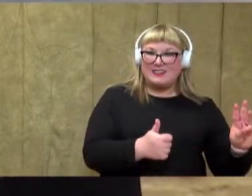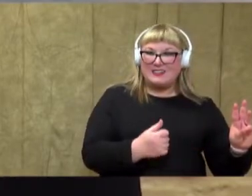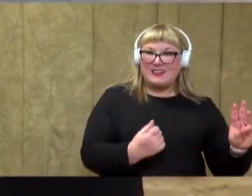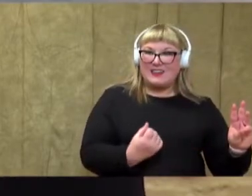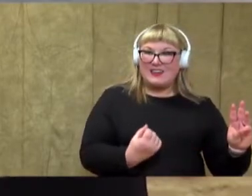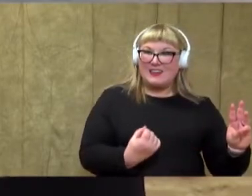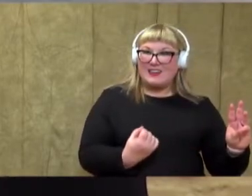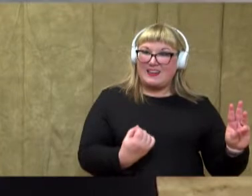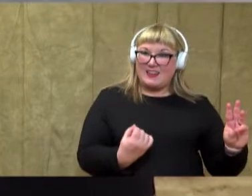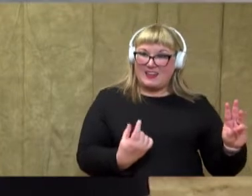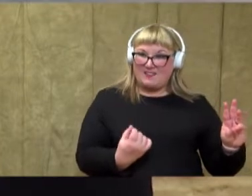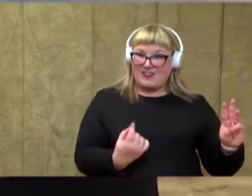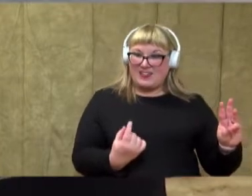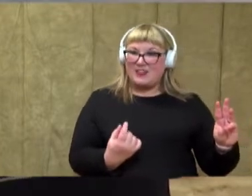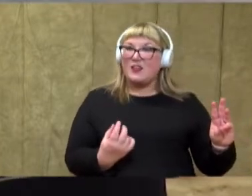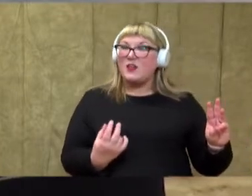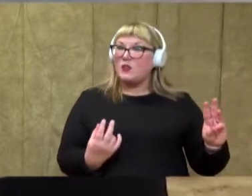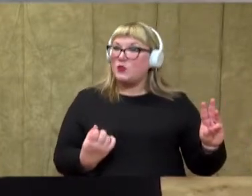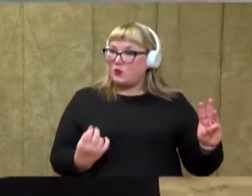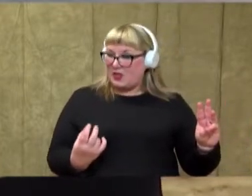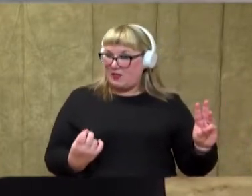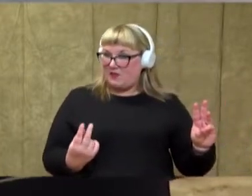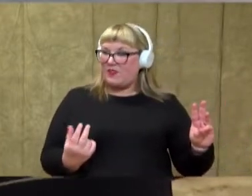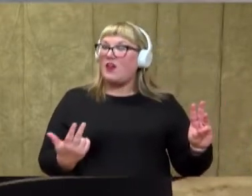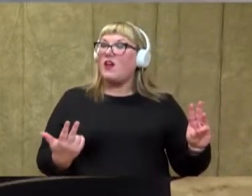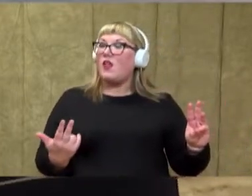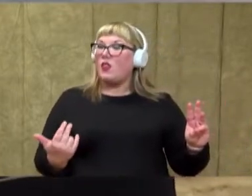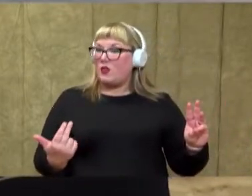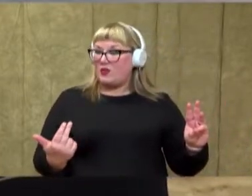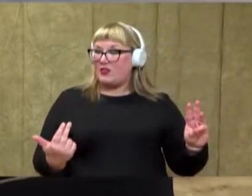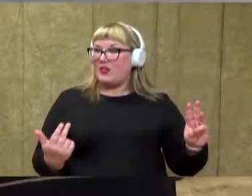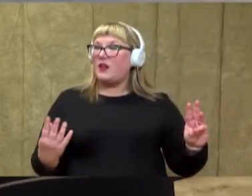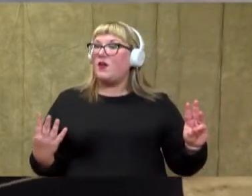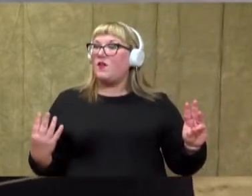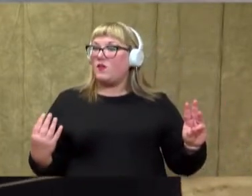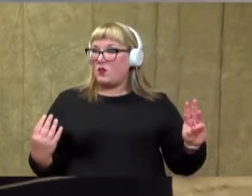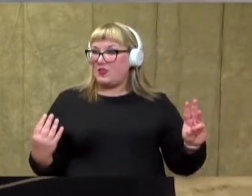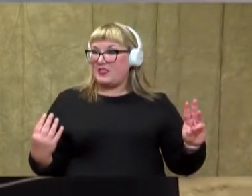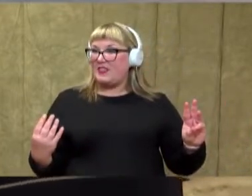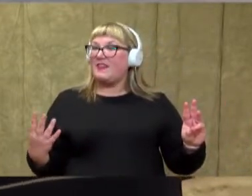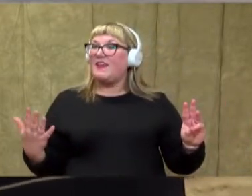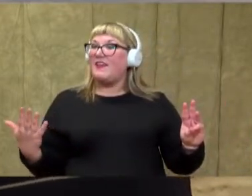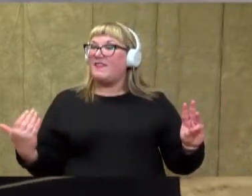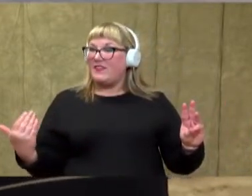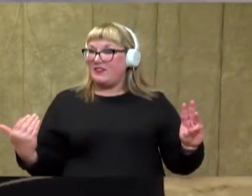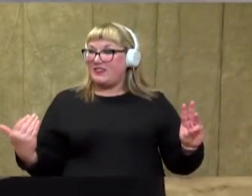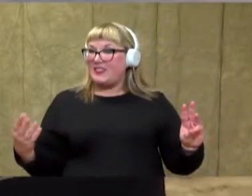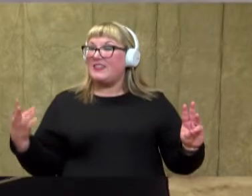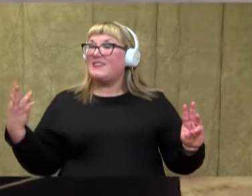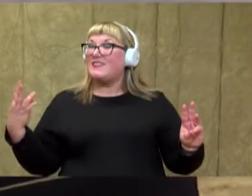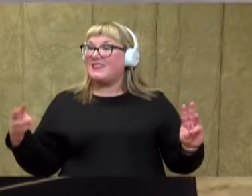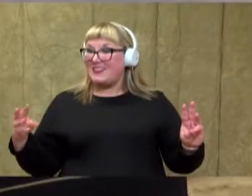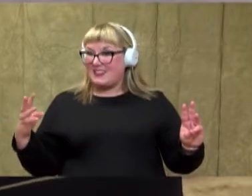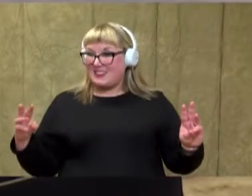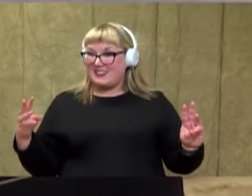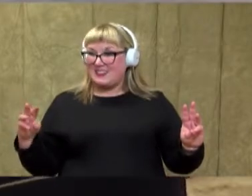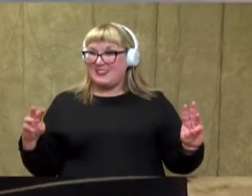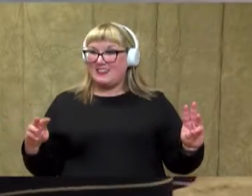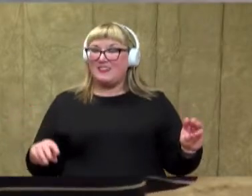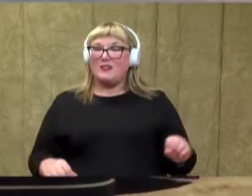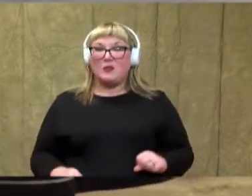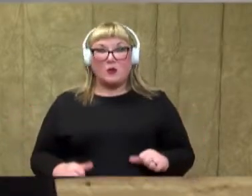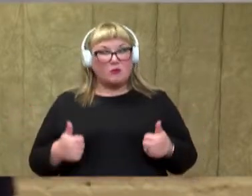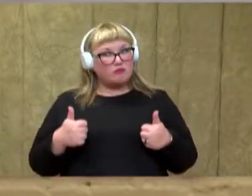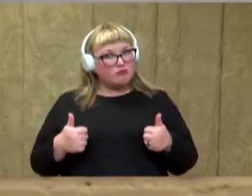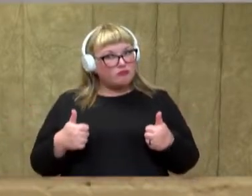10, 11, 12, 13, 14, 15, 16.